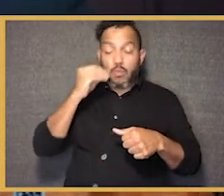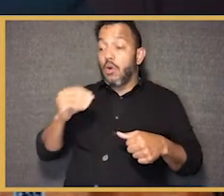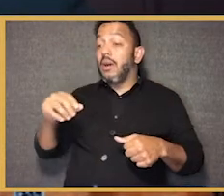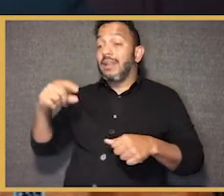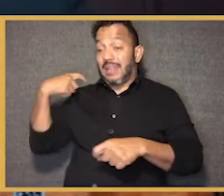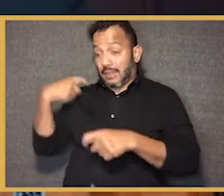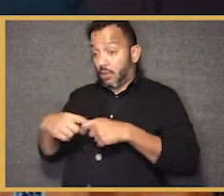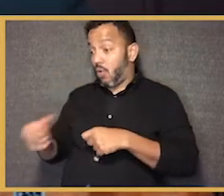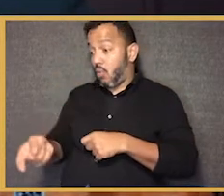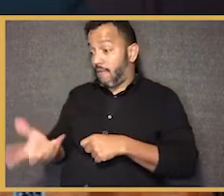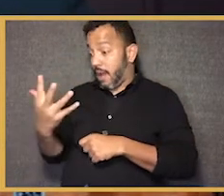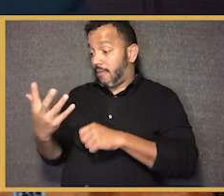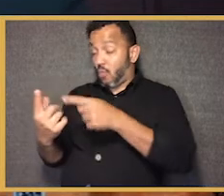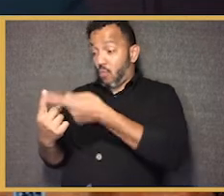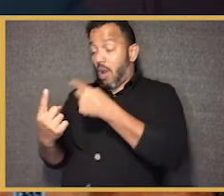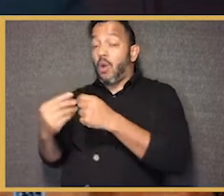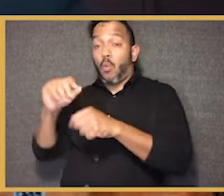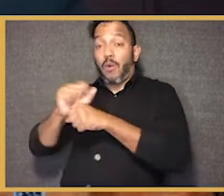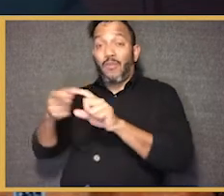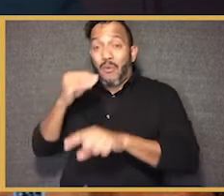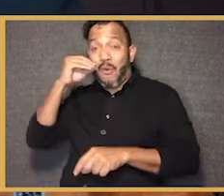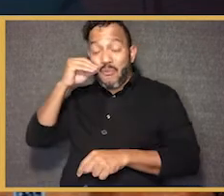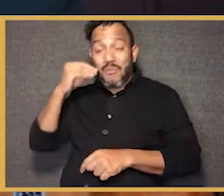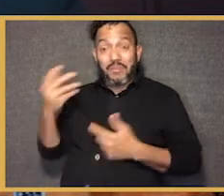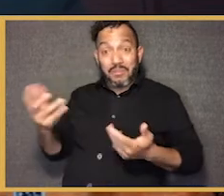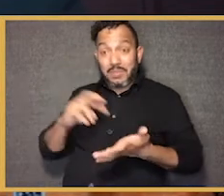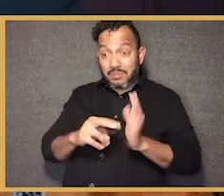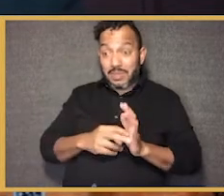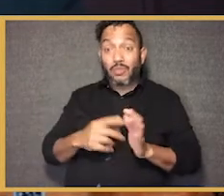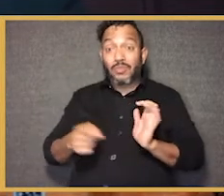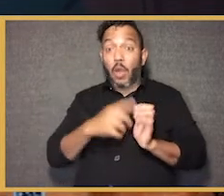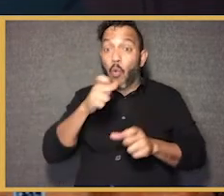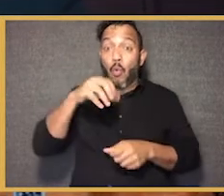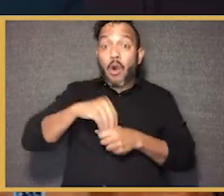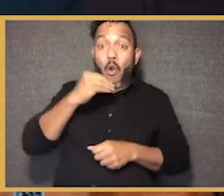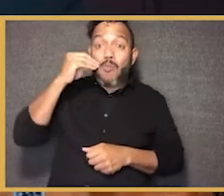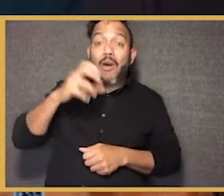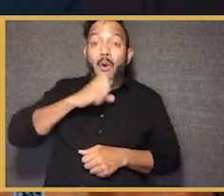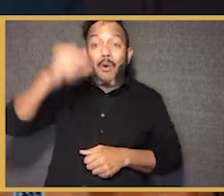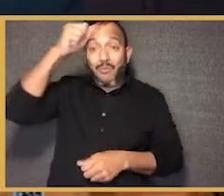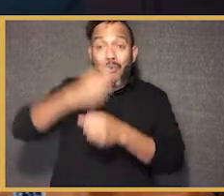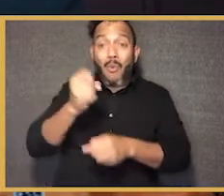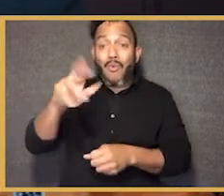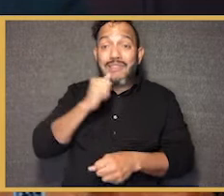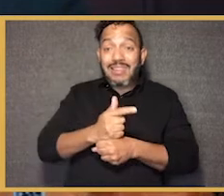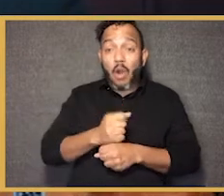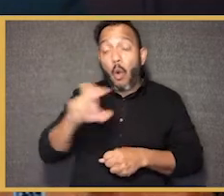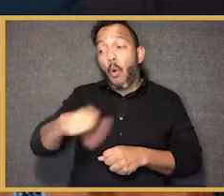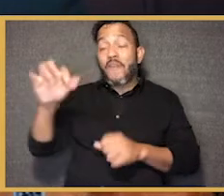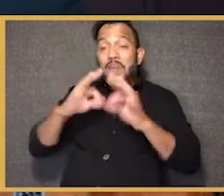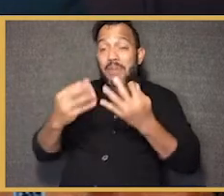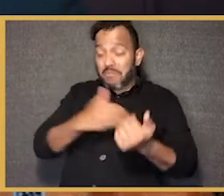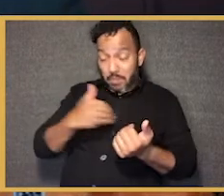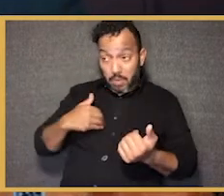six Latinos in the workforce can work from home. So many kids were home with an older sibling or another family member and